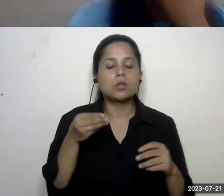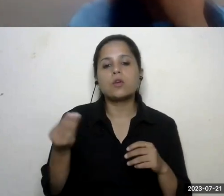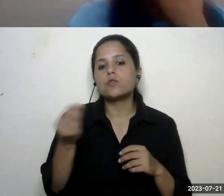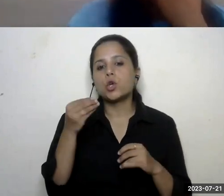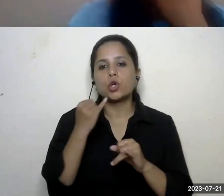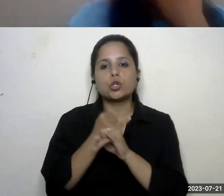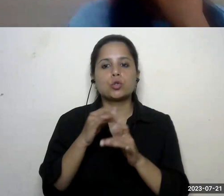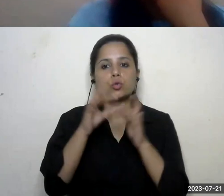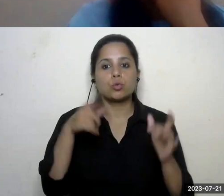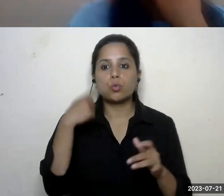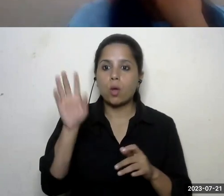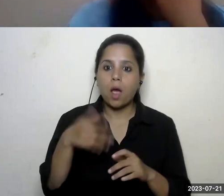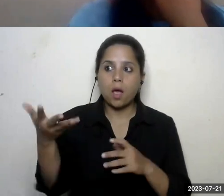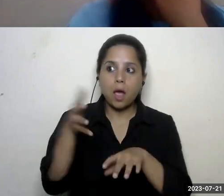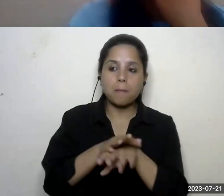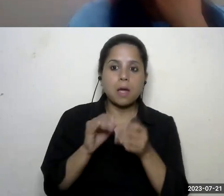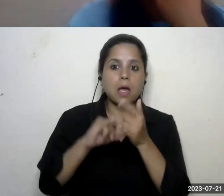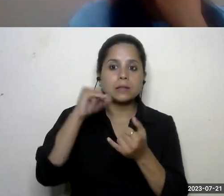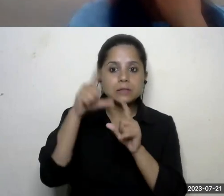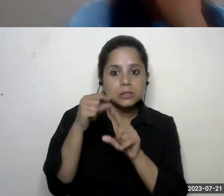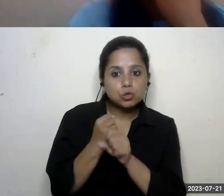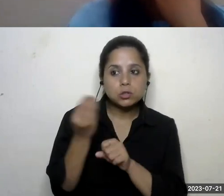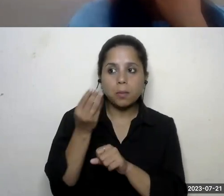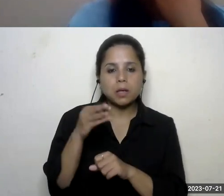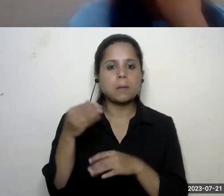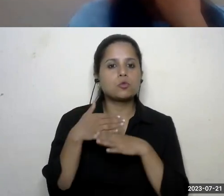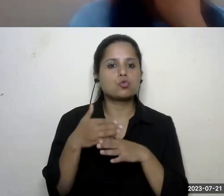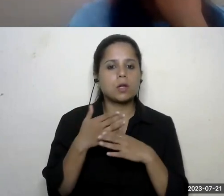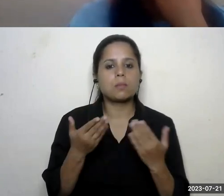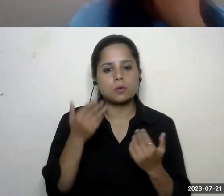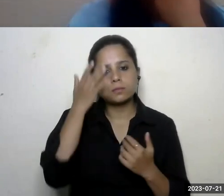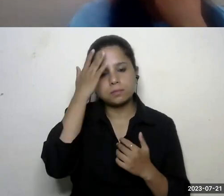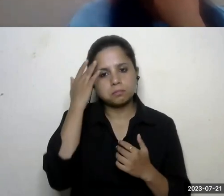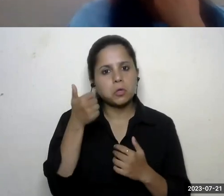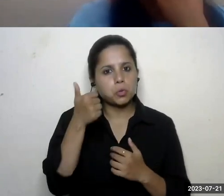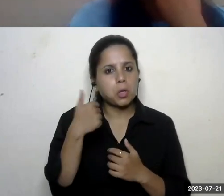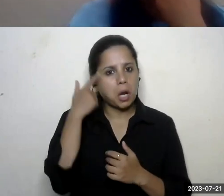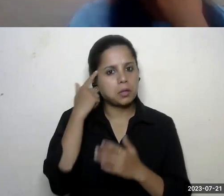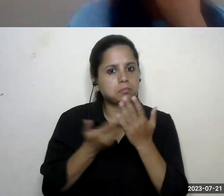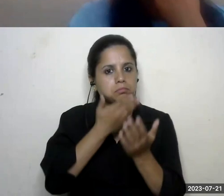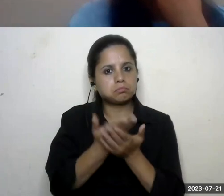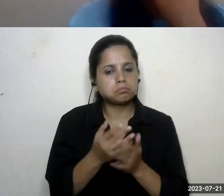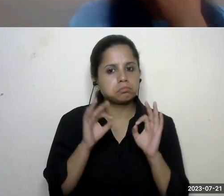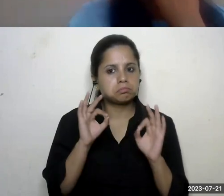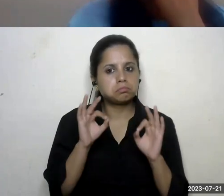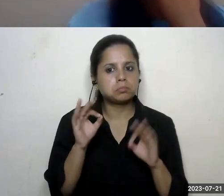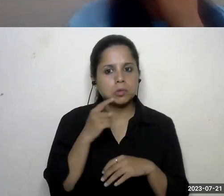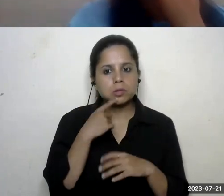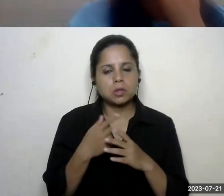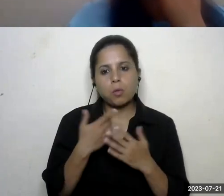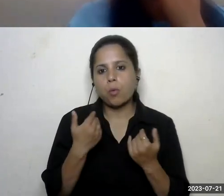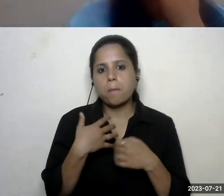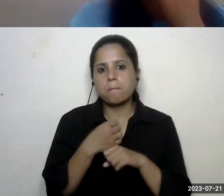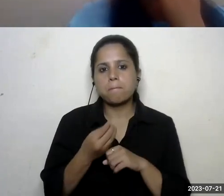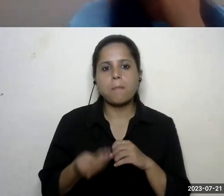who are already applying sdgs in some way and then we can share it i think that's a very good suggestion uh we can make it